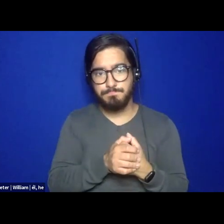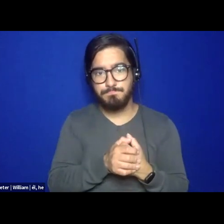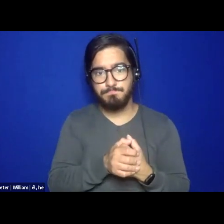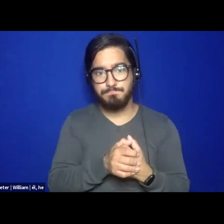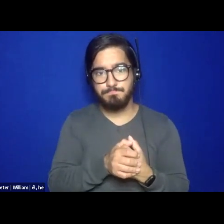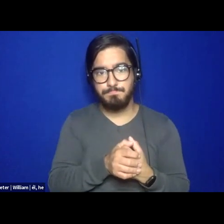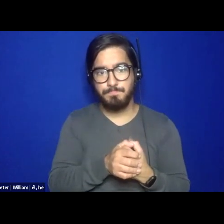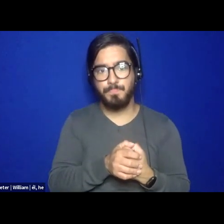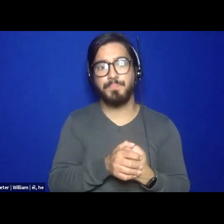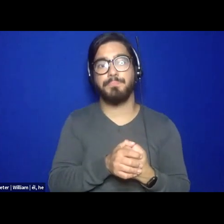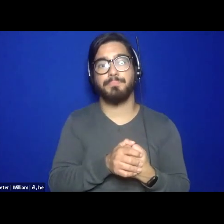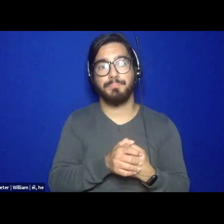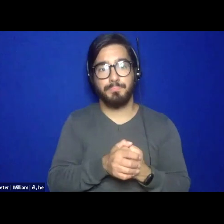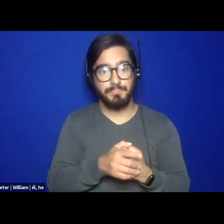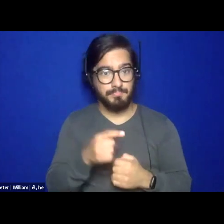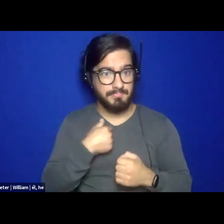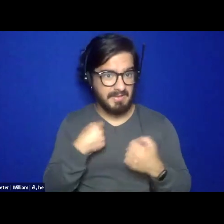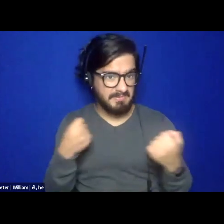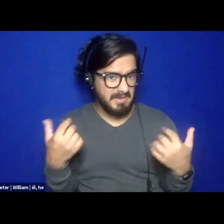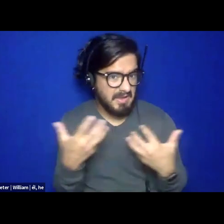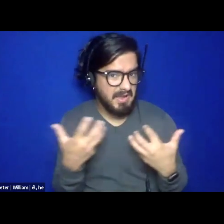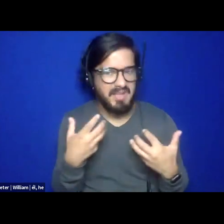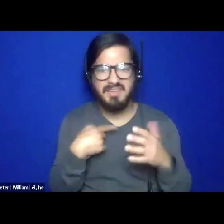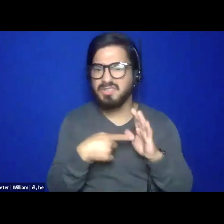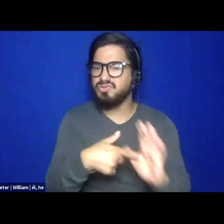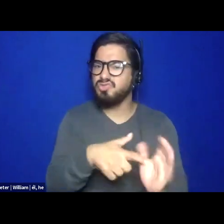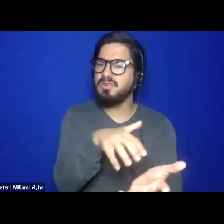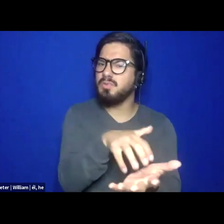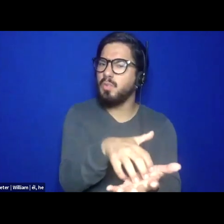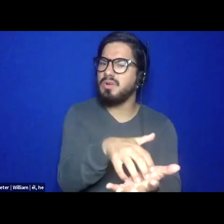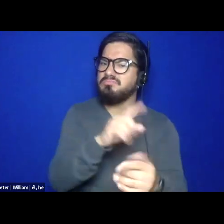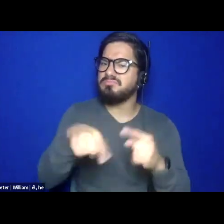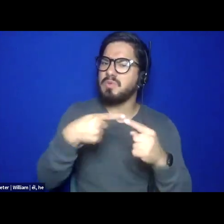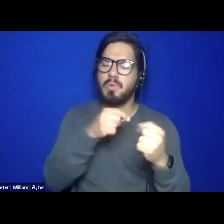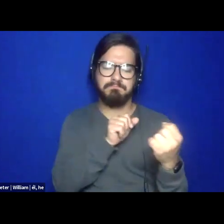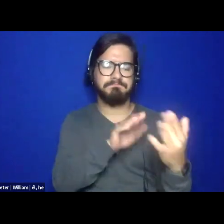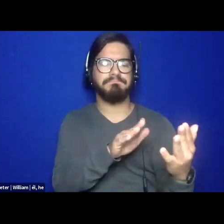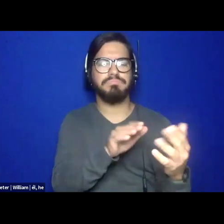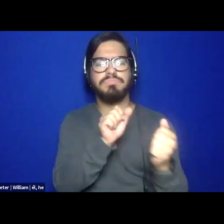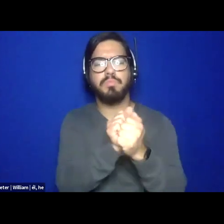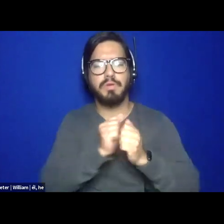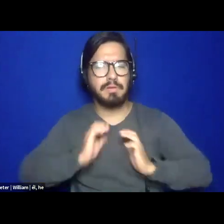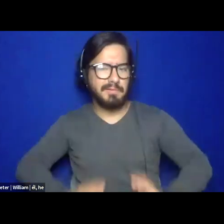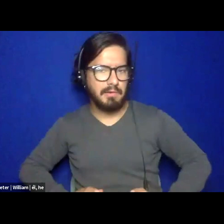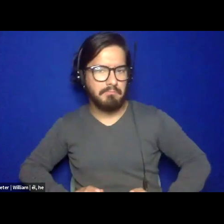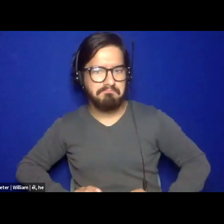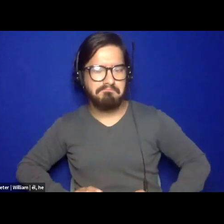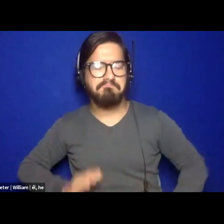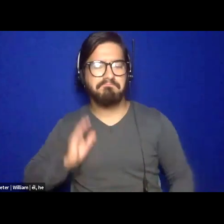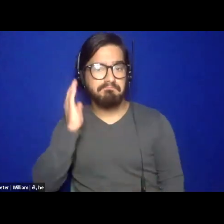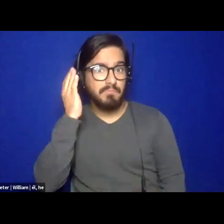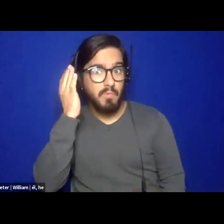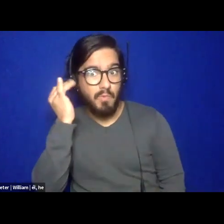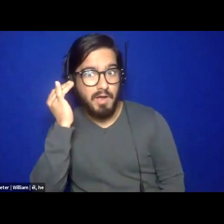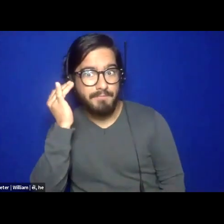um, to, to be vulnerable when I show up with my, my clients, because I feel